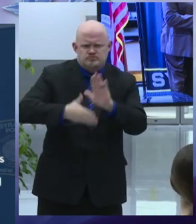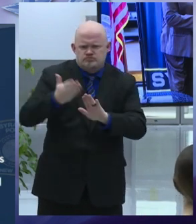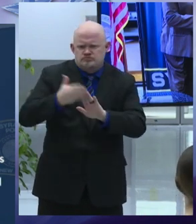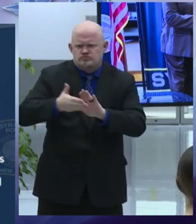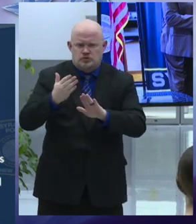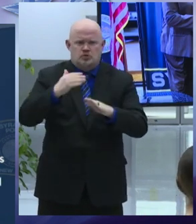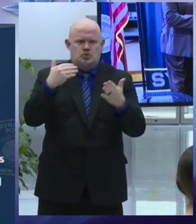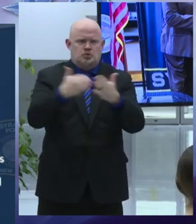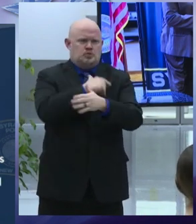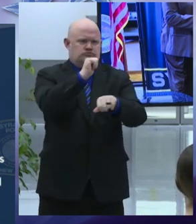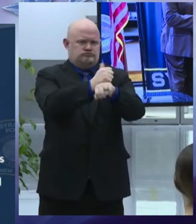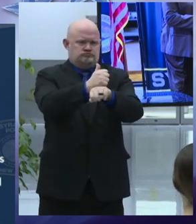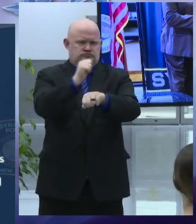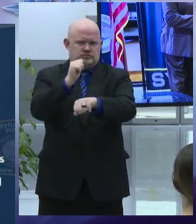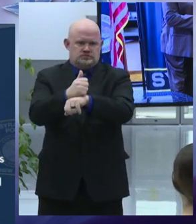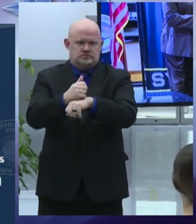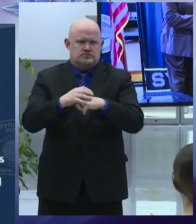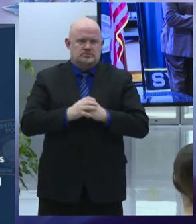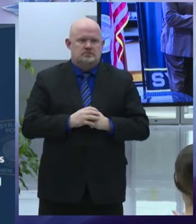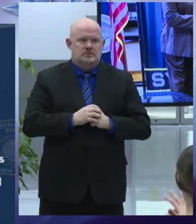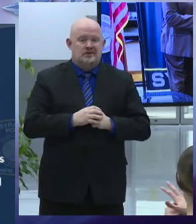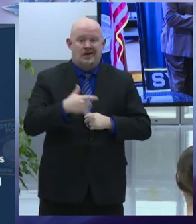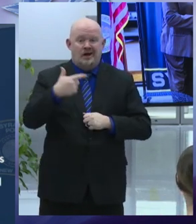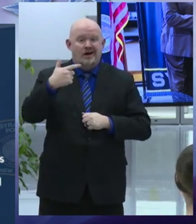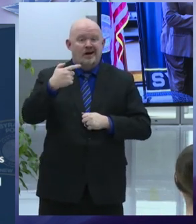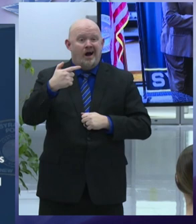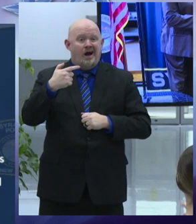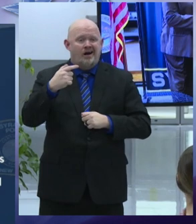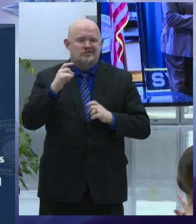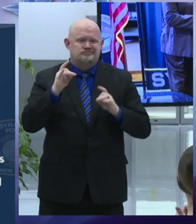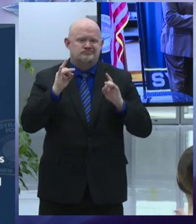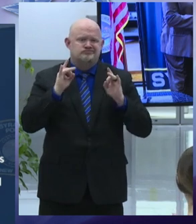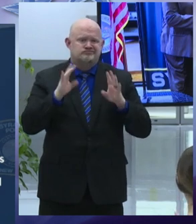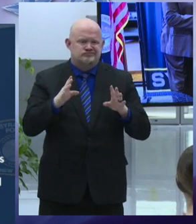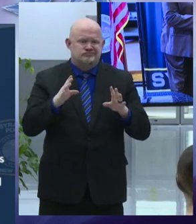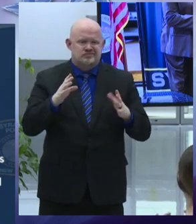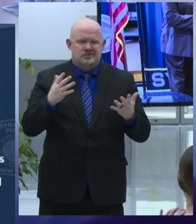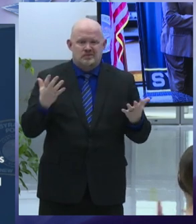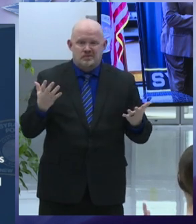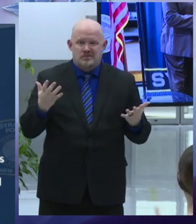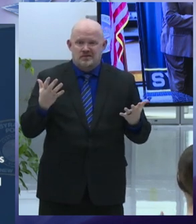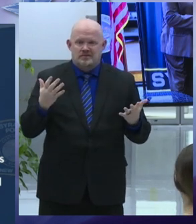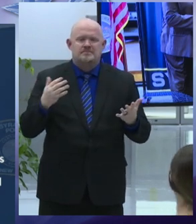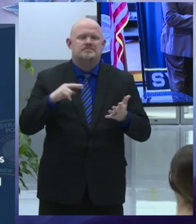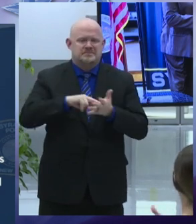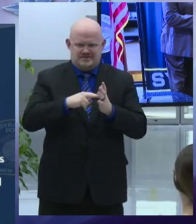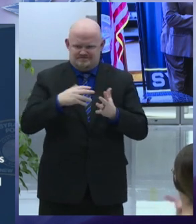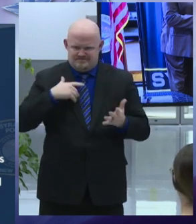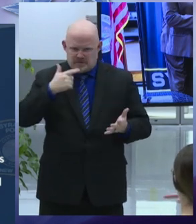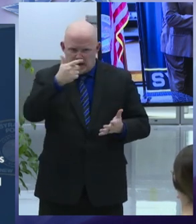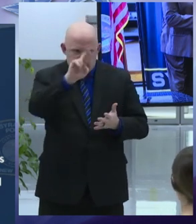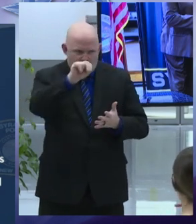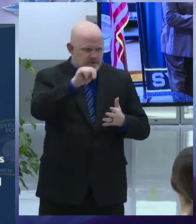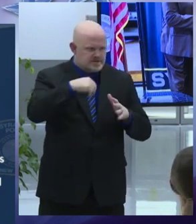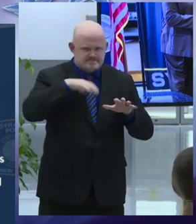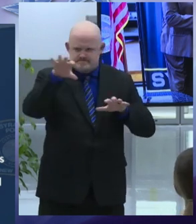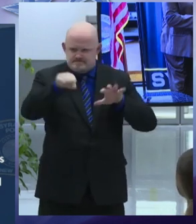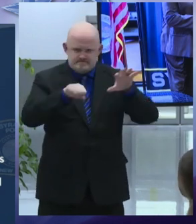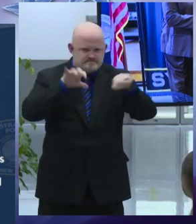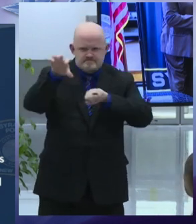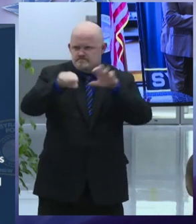the gun violence suppression detail to get more guns and violent offenders off our streets i'm also announcing for the first time tonight